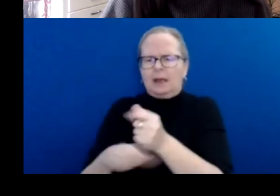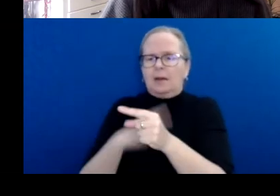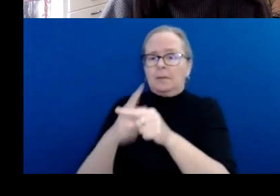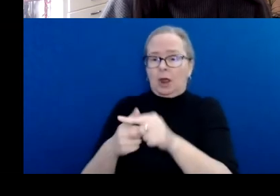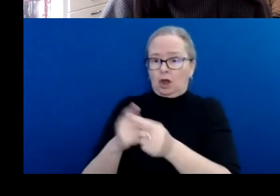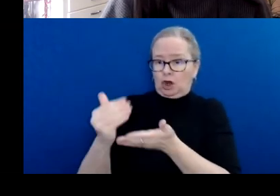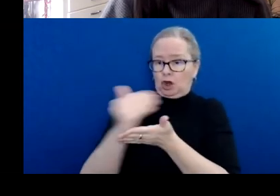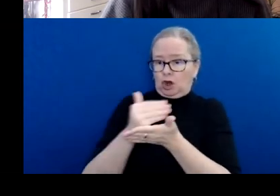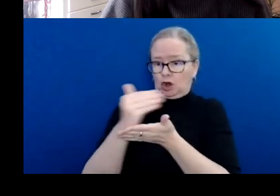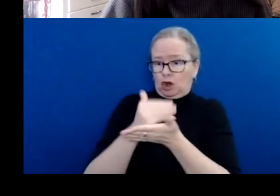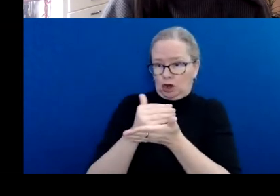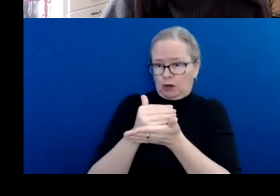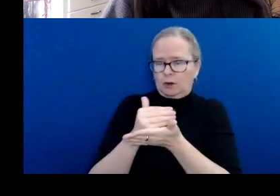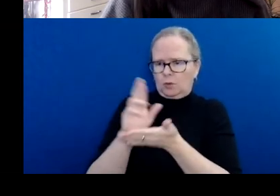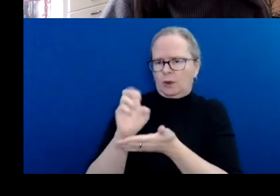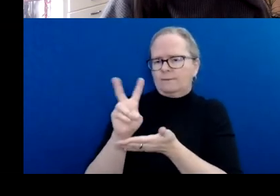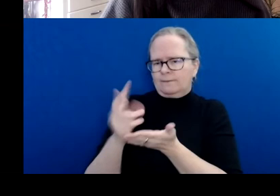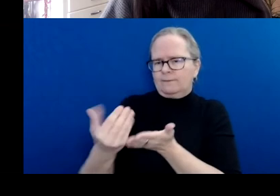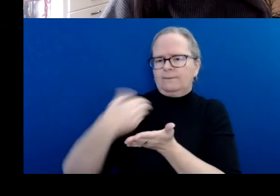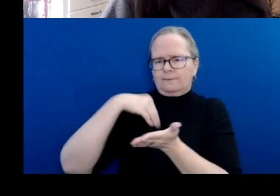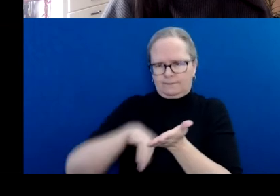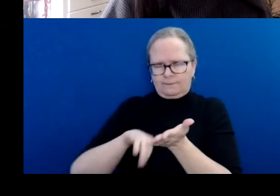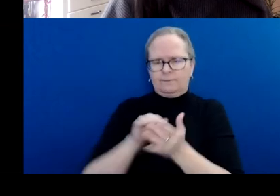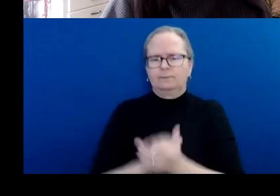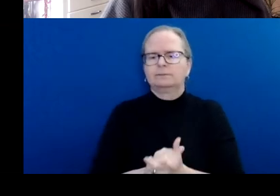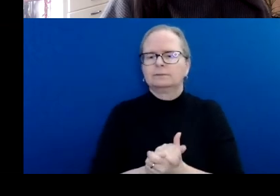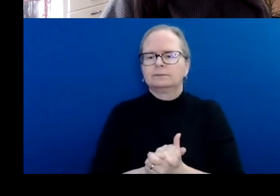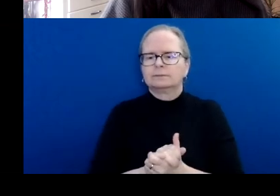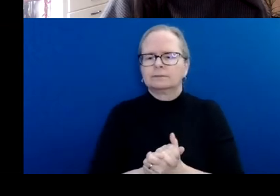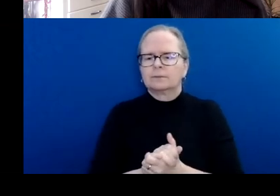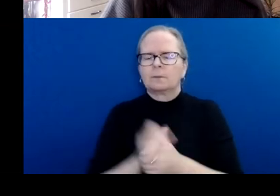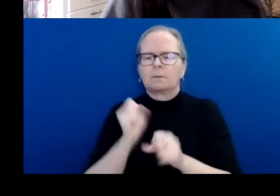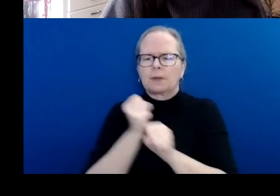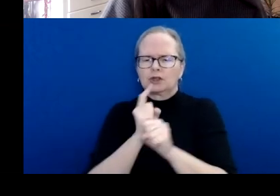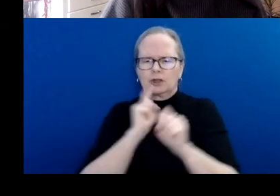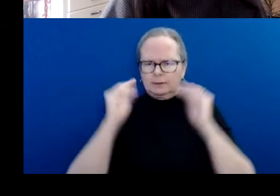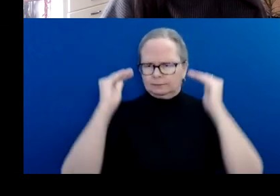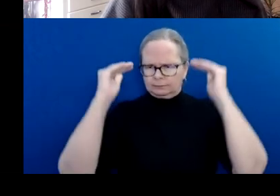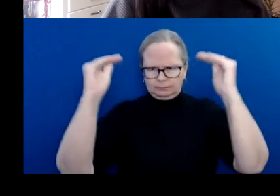Make sure you account for the entire scope of the activities that you are applying for.